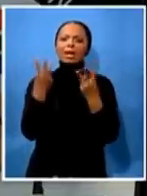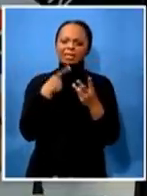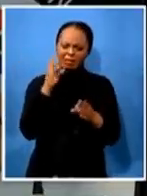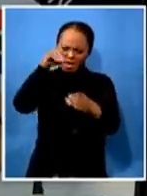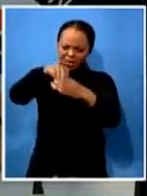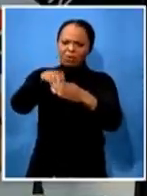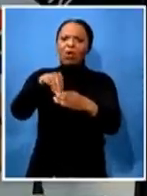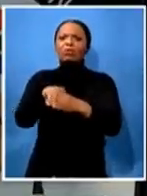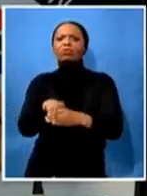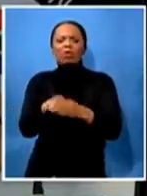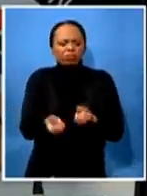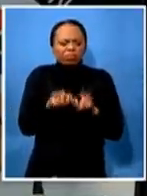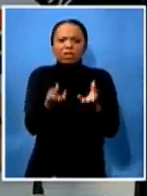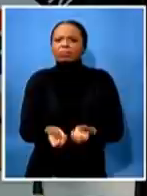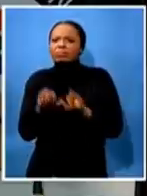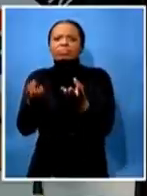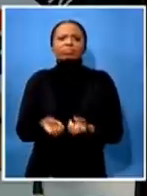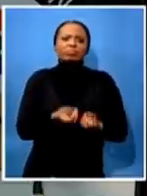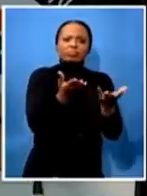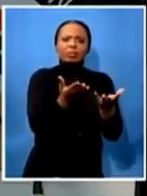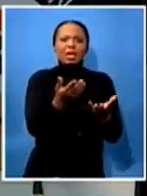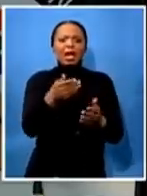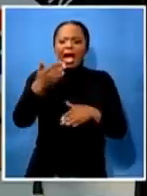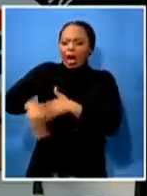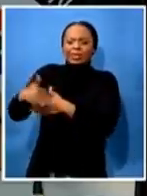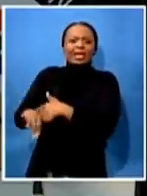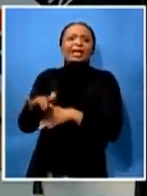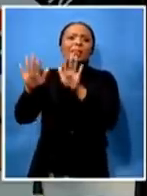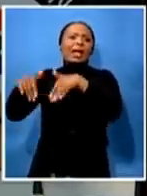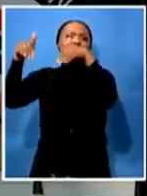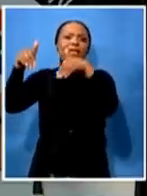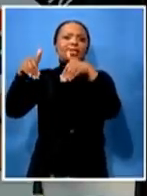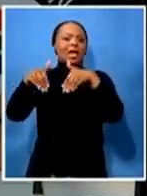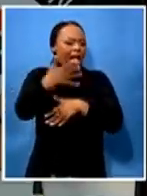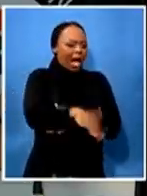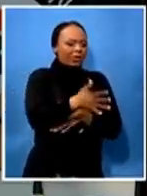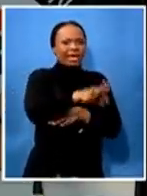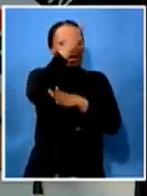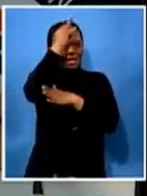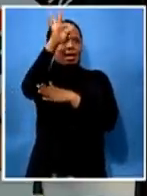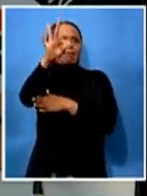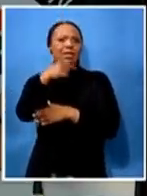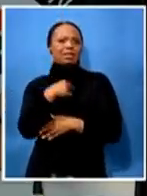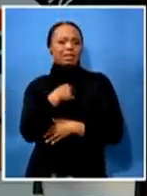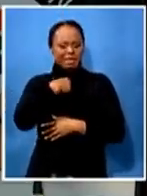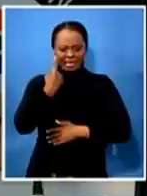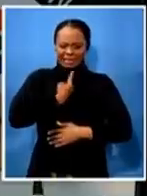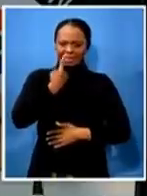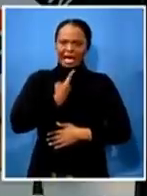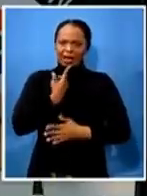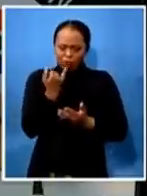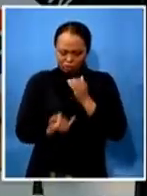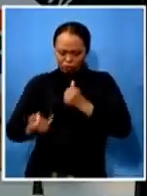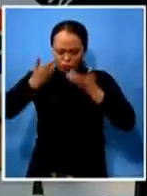being in parliament not being a public representative as we speak now kids in kahiso one